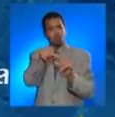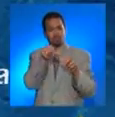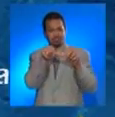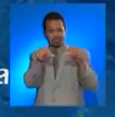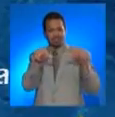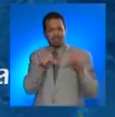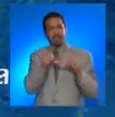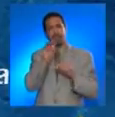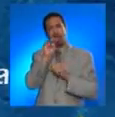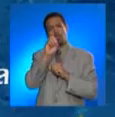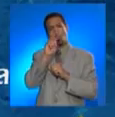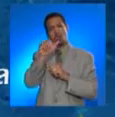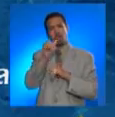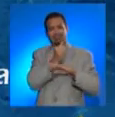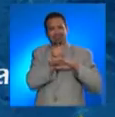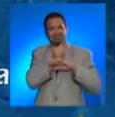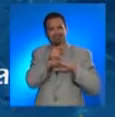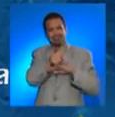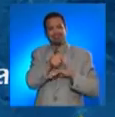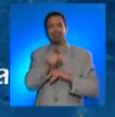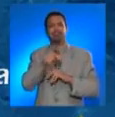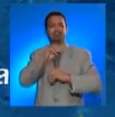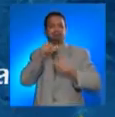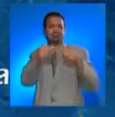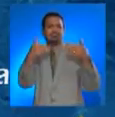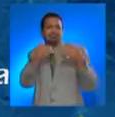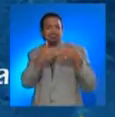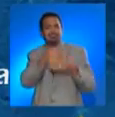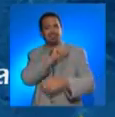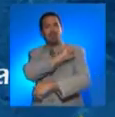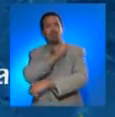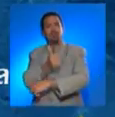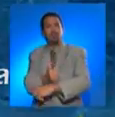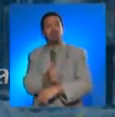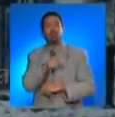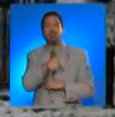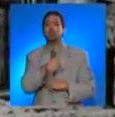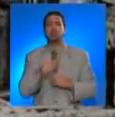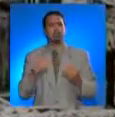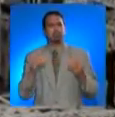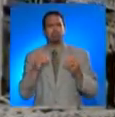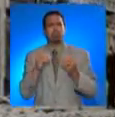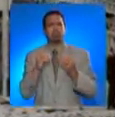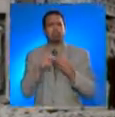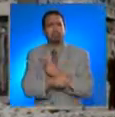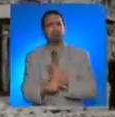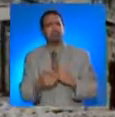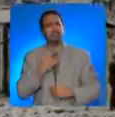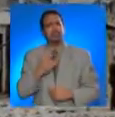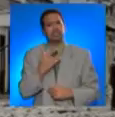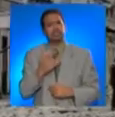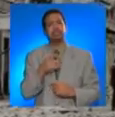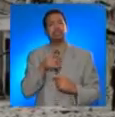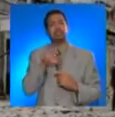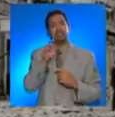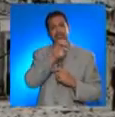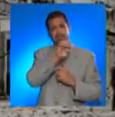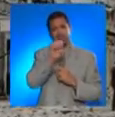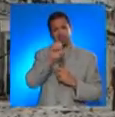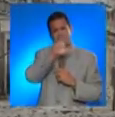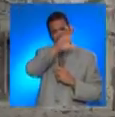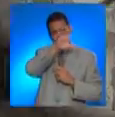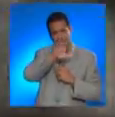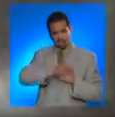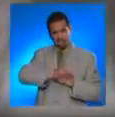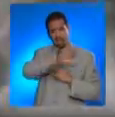located in the Mona Passage, 25 miles off the coast of Aguadilla. It was felt the strongest on the west